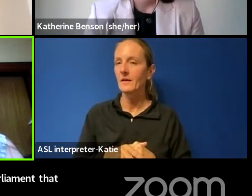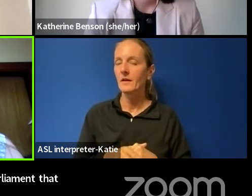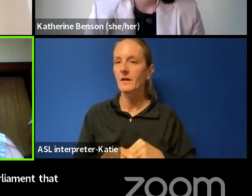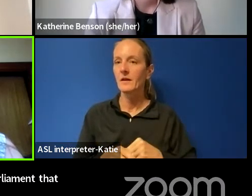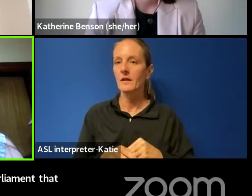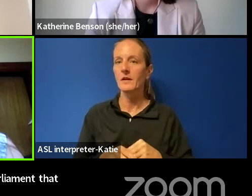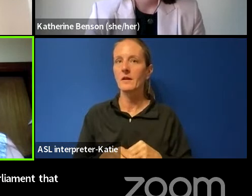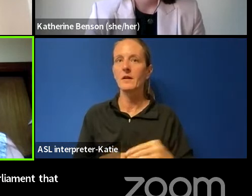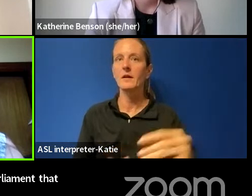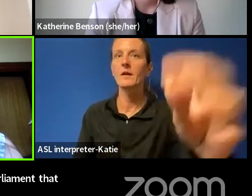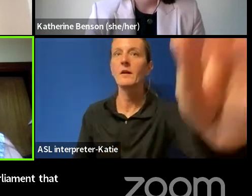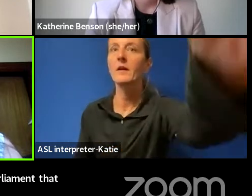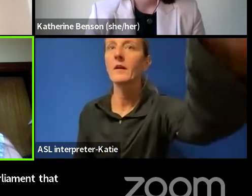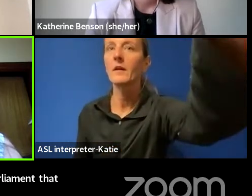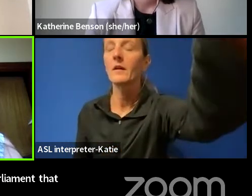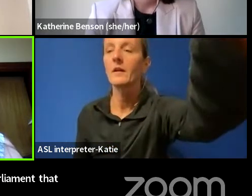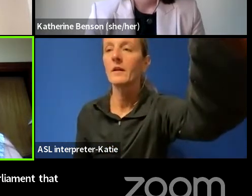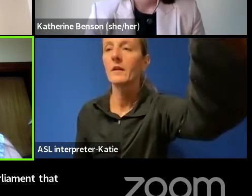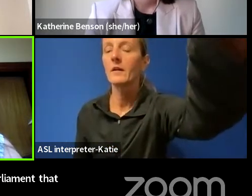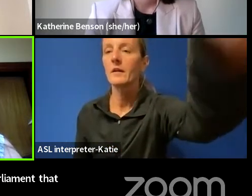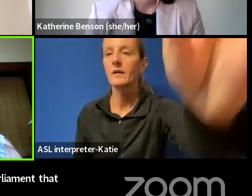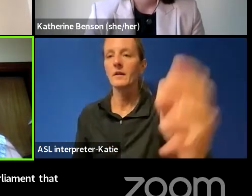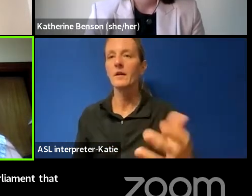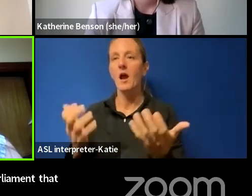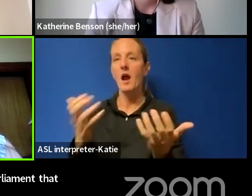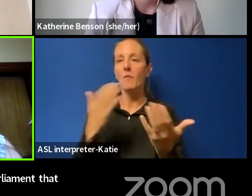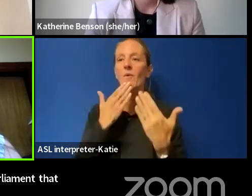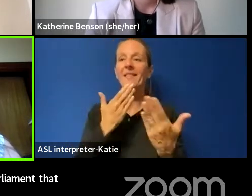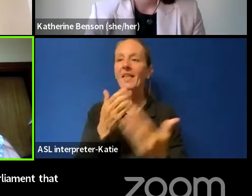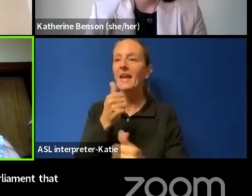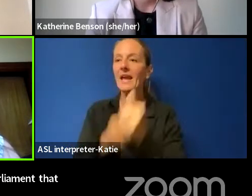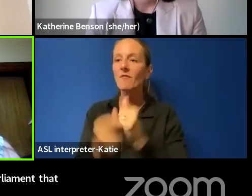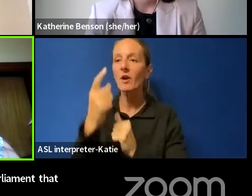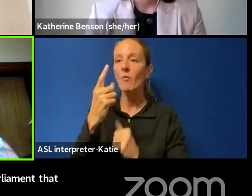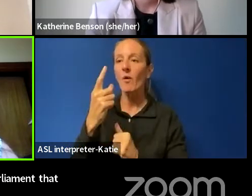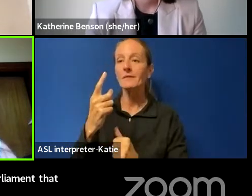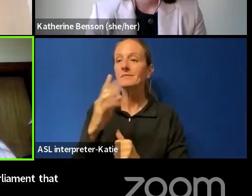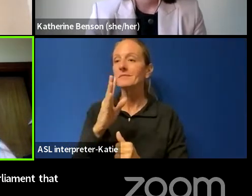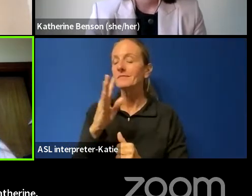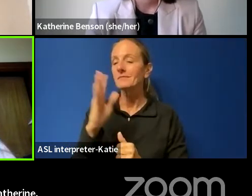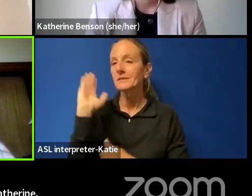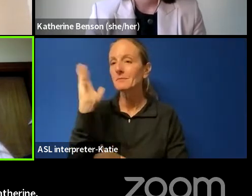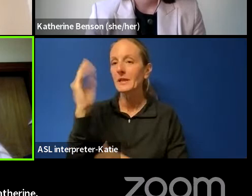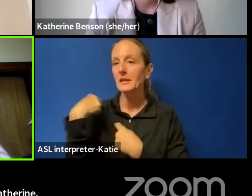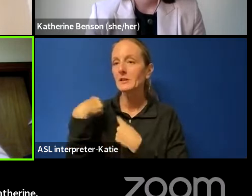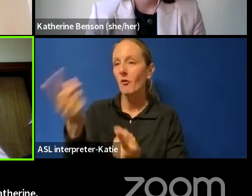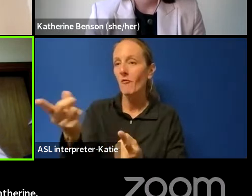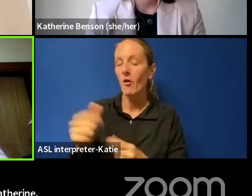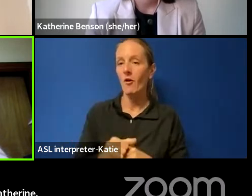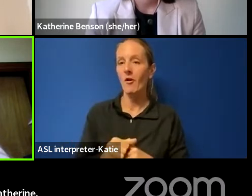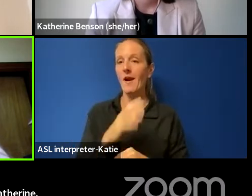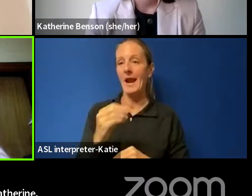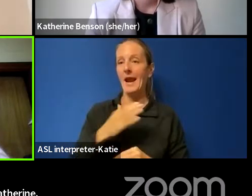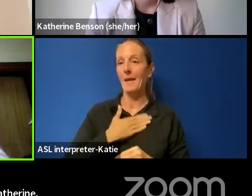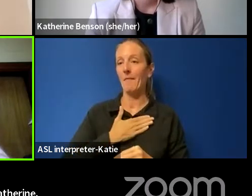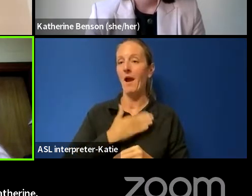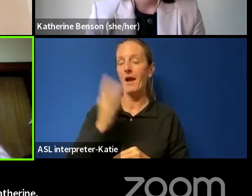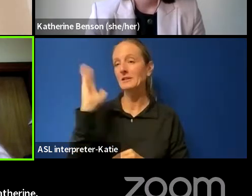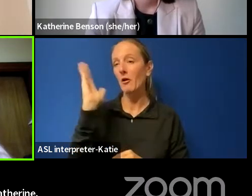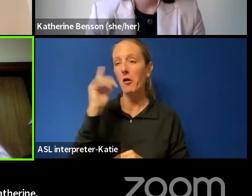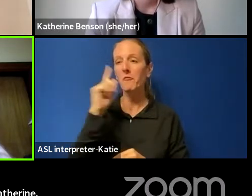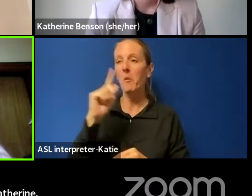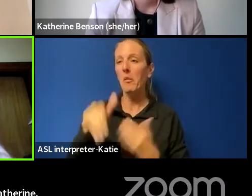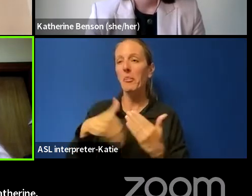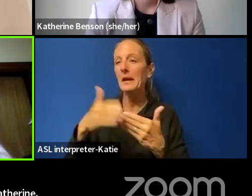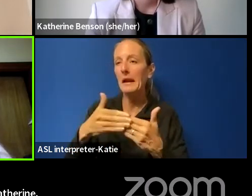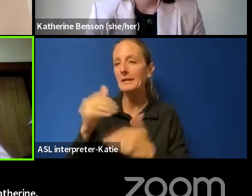I'd like to thank everybody who's been speaking so far and let you know that my talk for the next about 10 minutes is